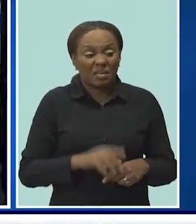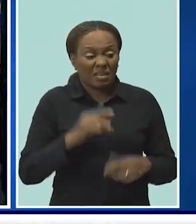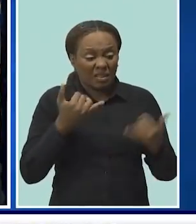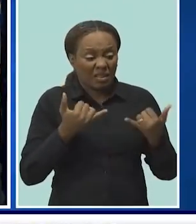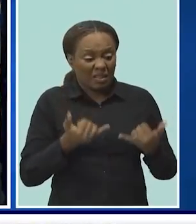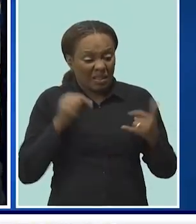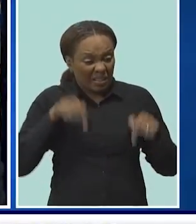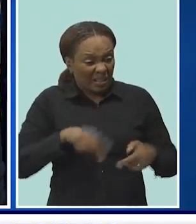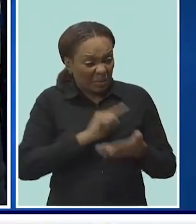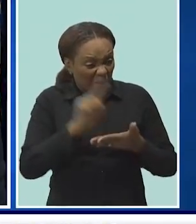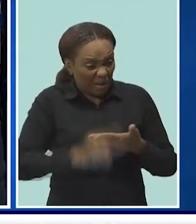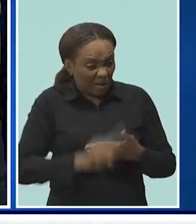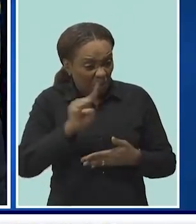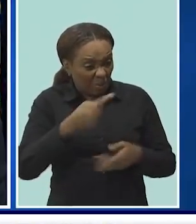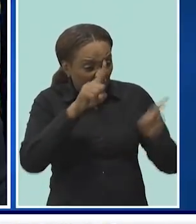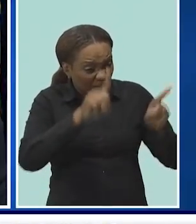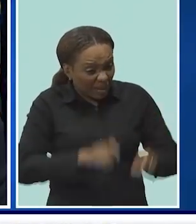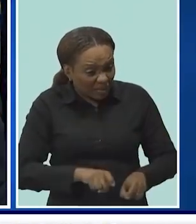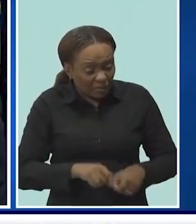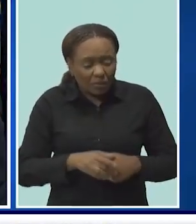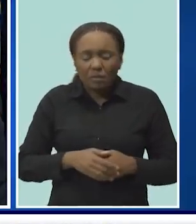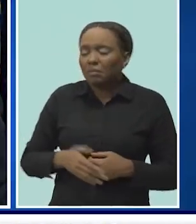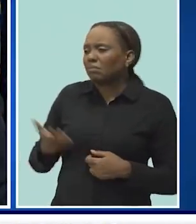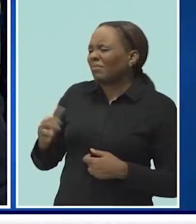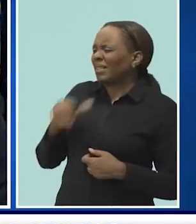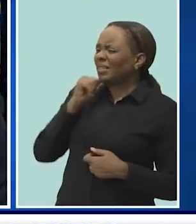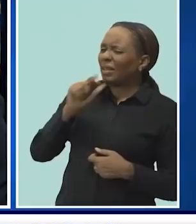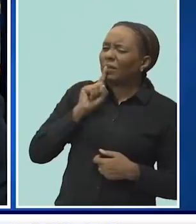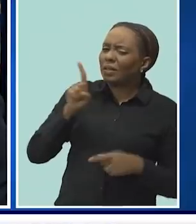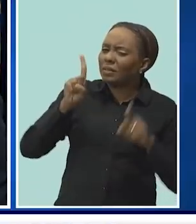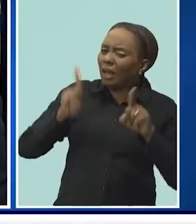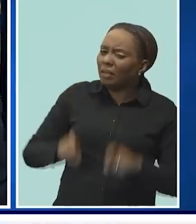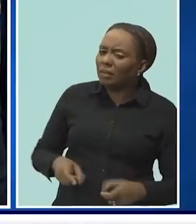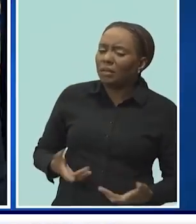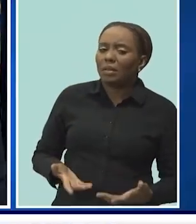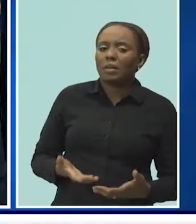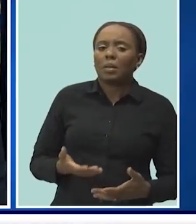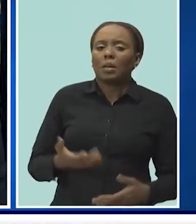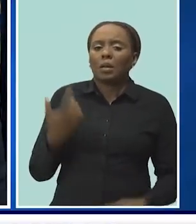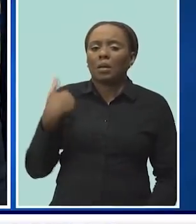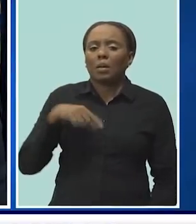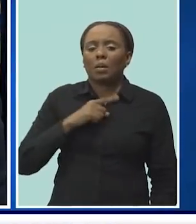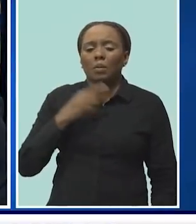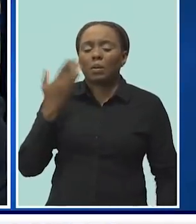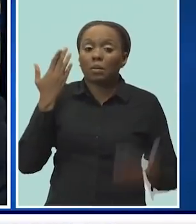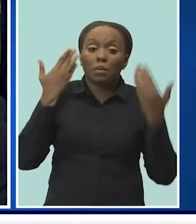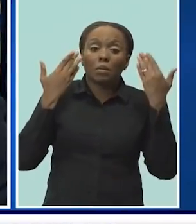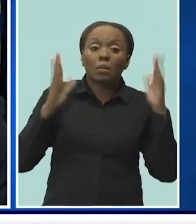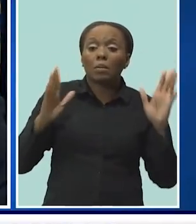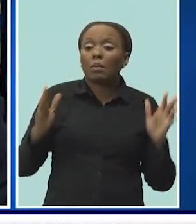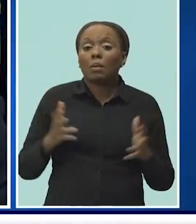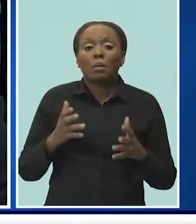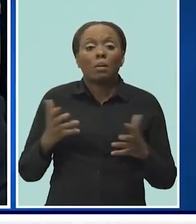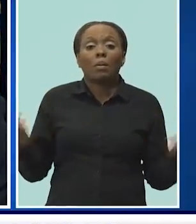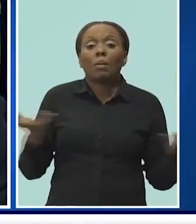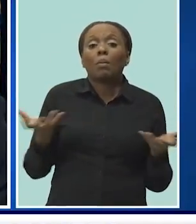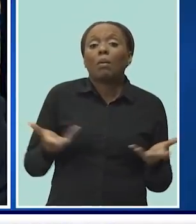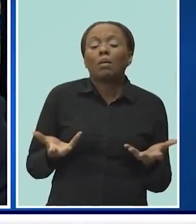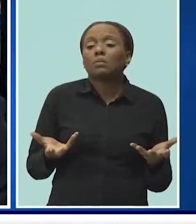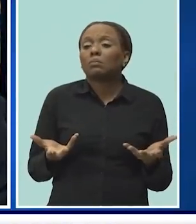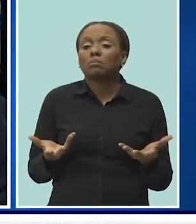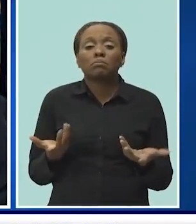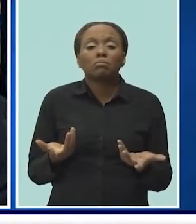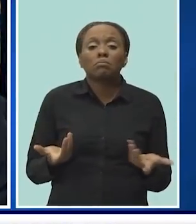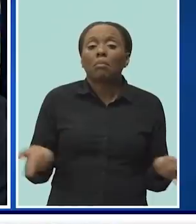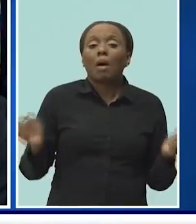I don't think that we are there yet to make a determination of what will happen next weekend. The Minister of